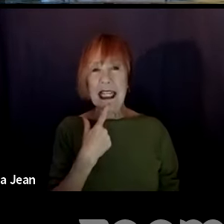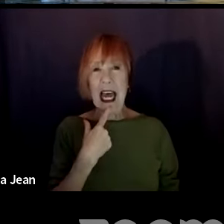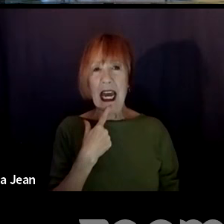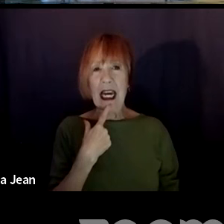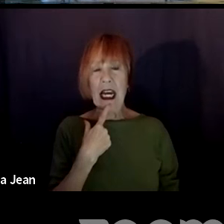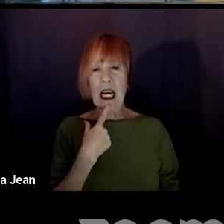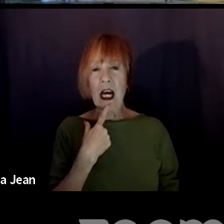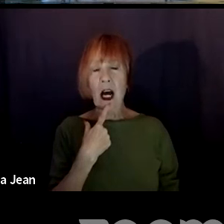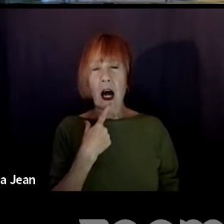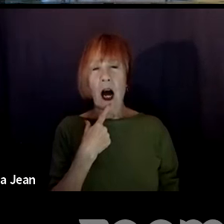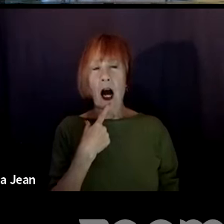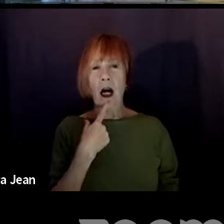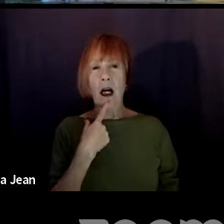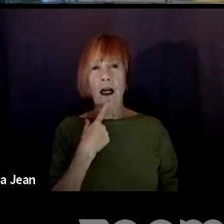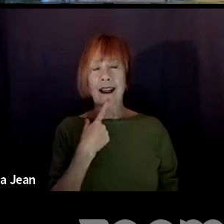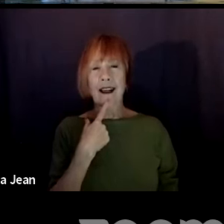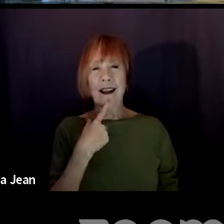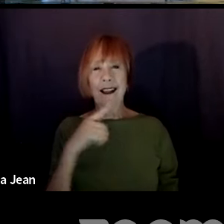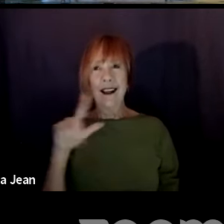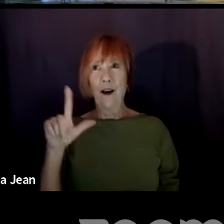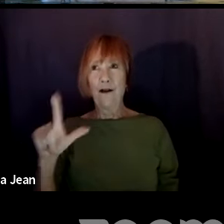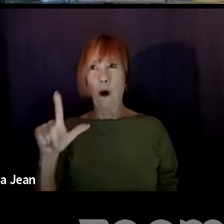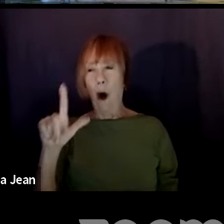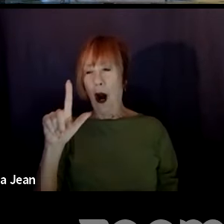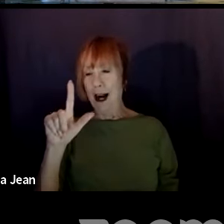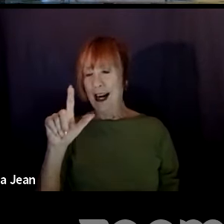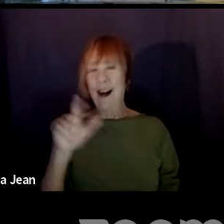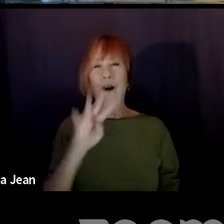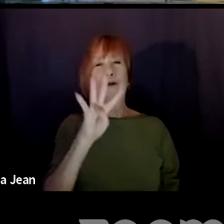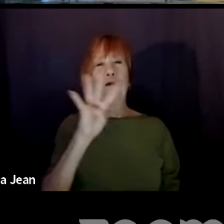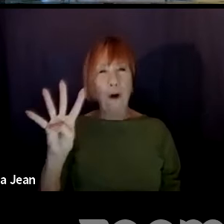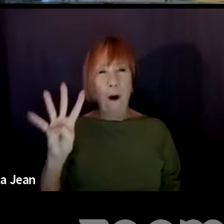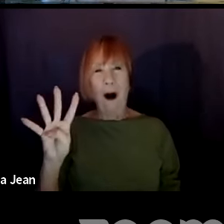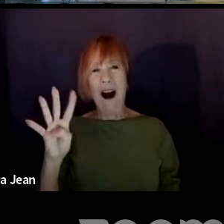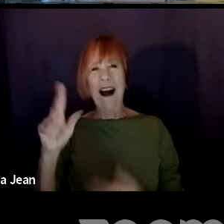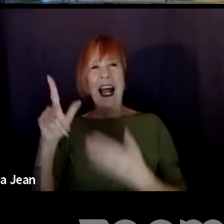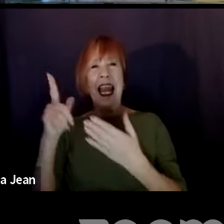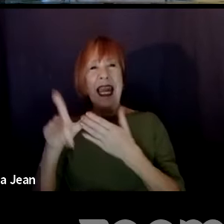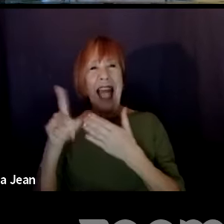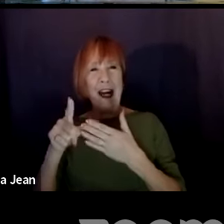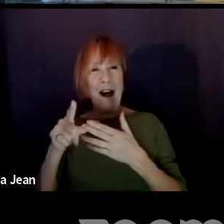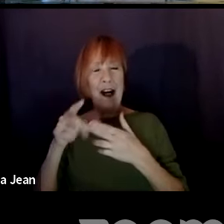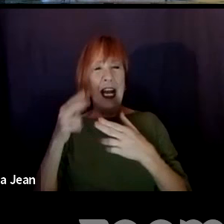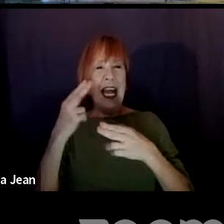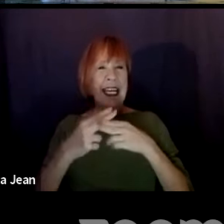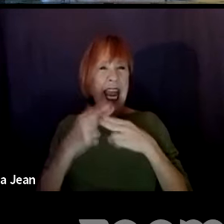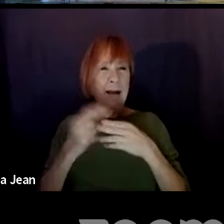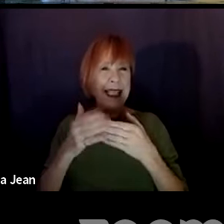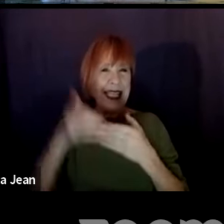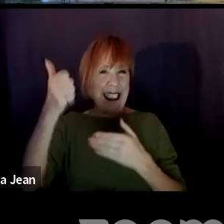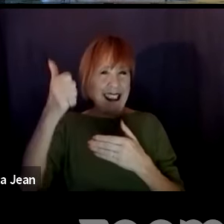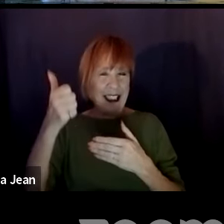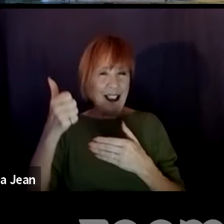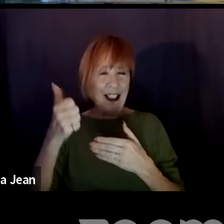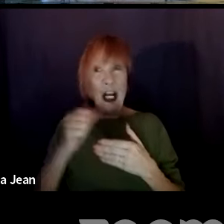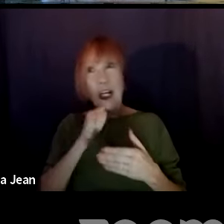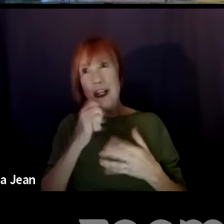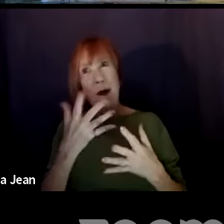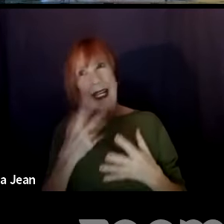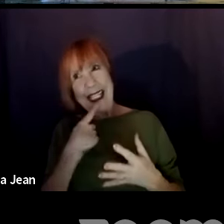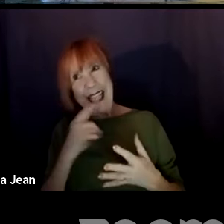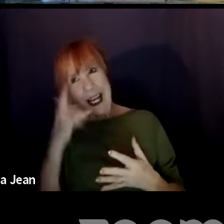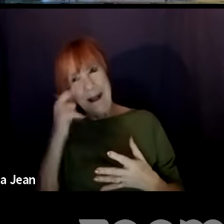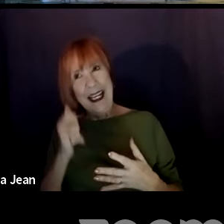name for, you know, four letter names are easier, even though they may be, but you know, you don't want to say that, because culturally, there's so many